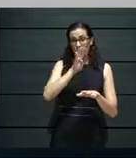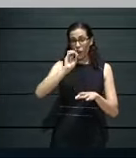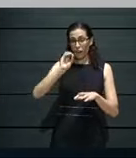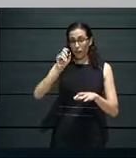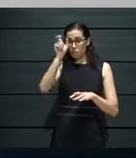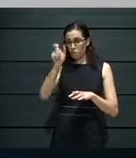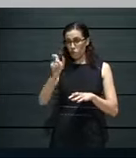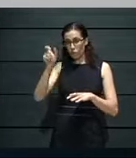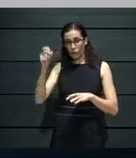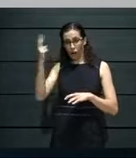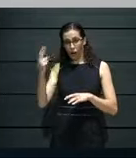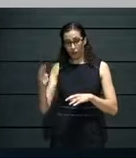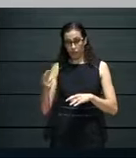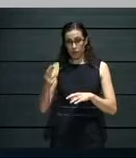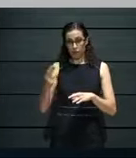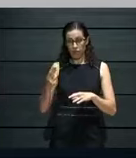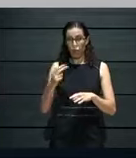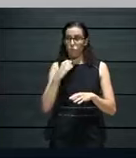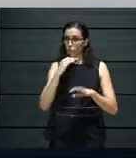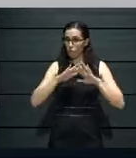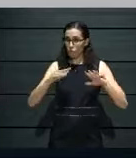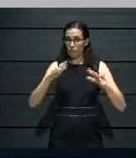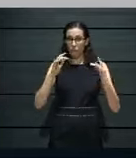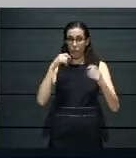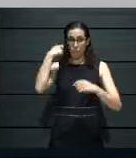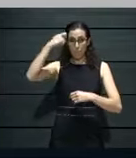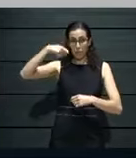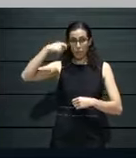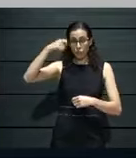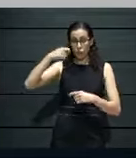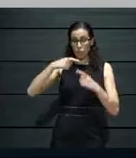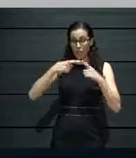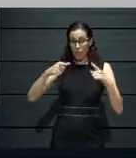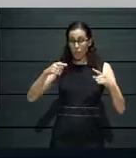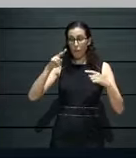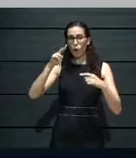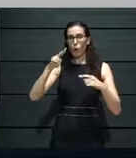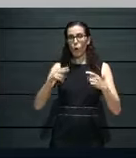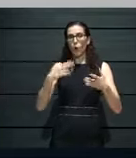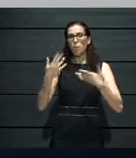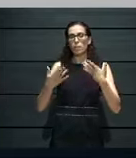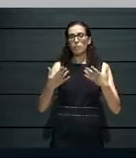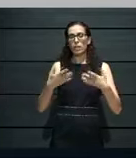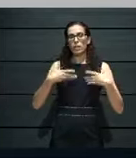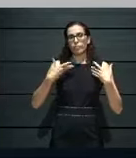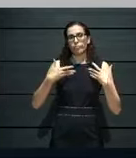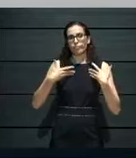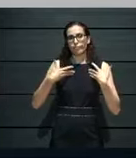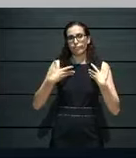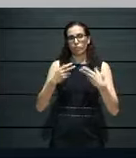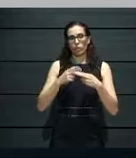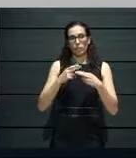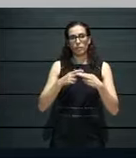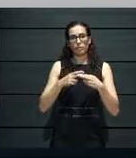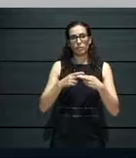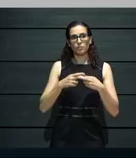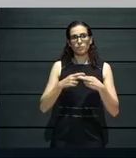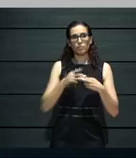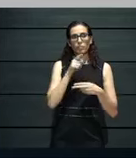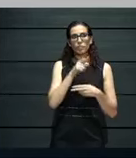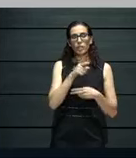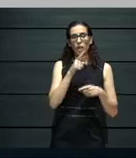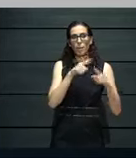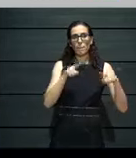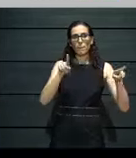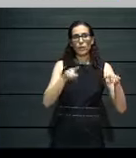just with these videos, but with all, um, the initiatives we took. So in this video, I would like,